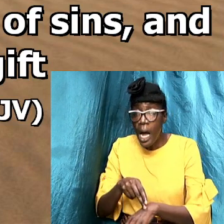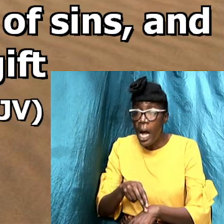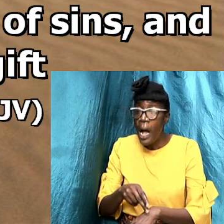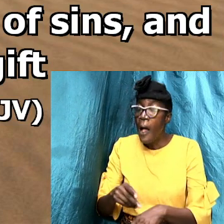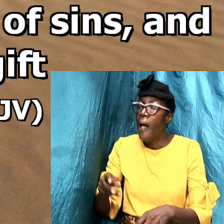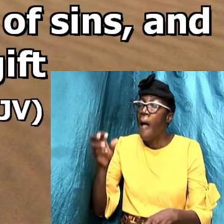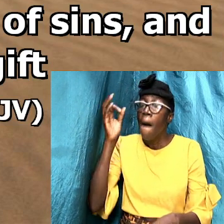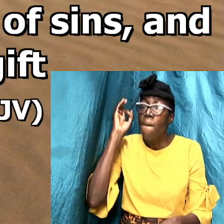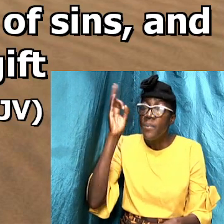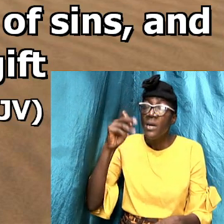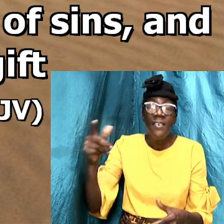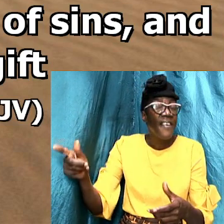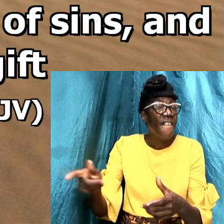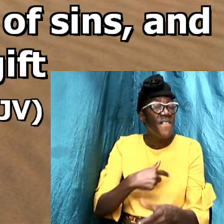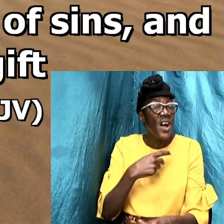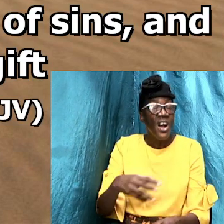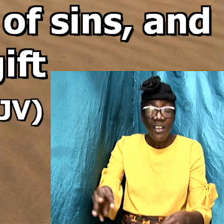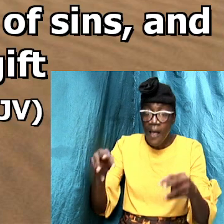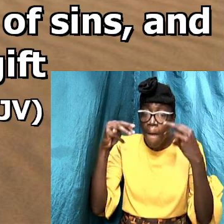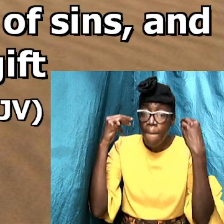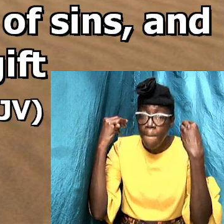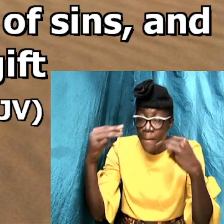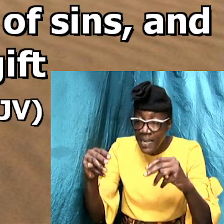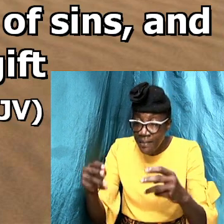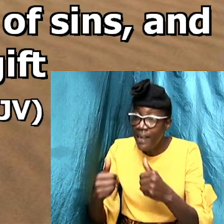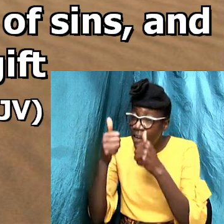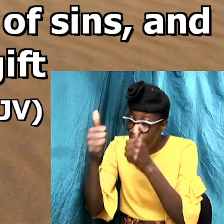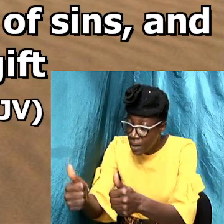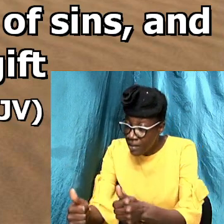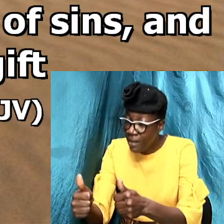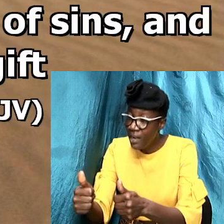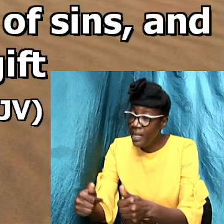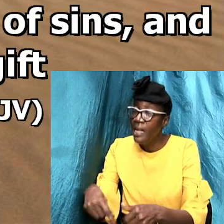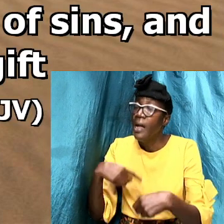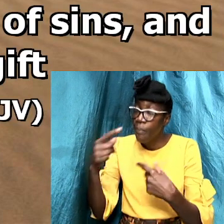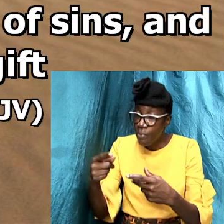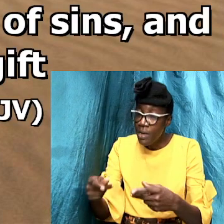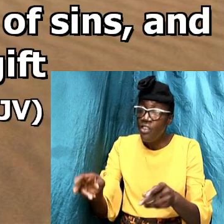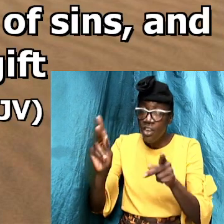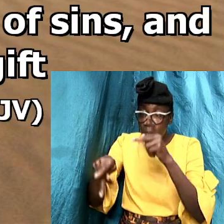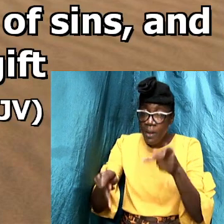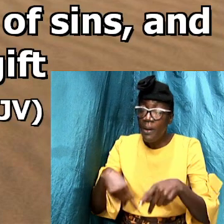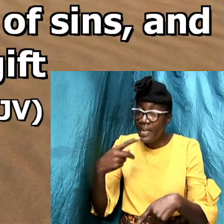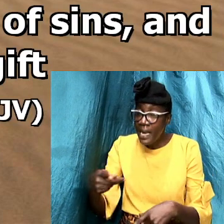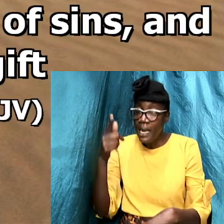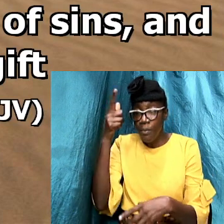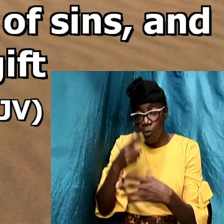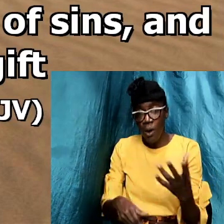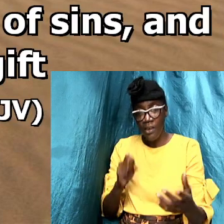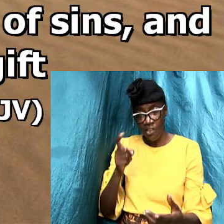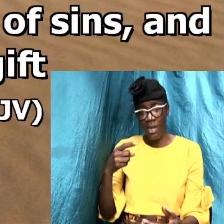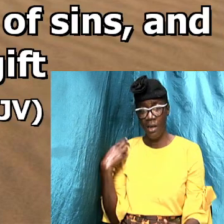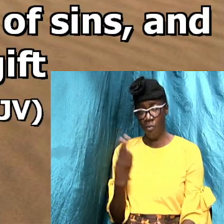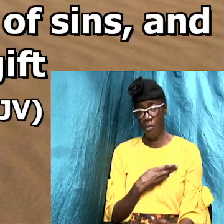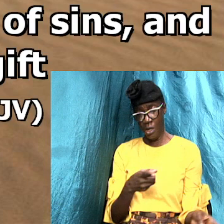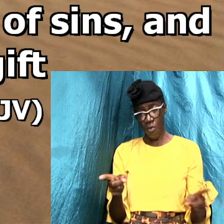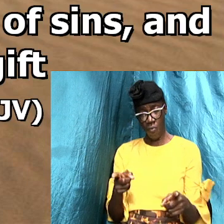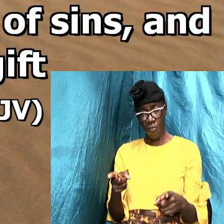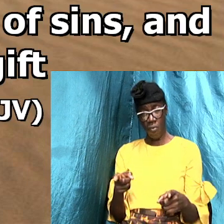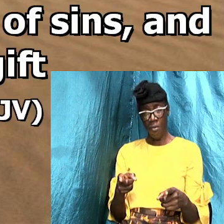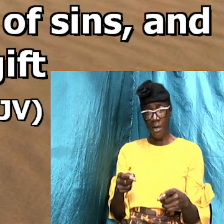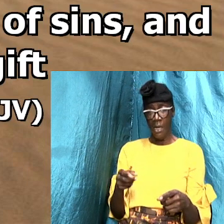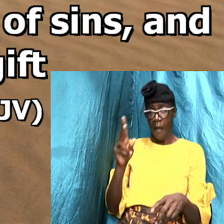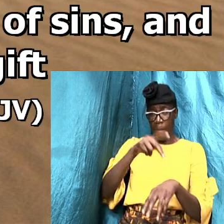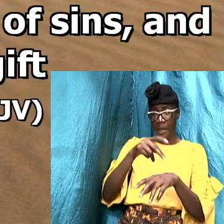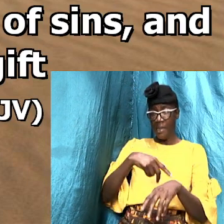the first apostolic message and he preached to the people and he told them when the people said what shall we do he said look here you